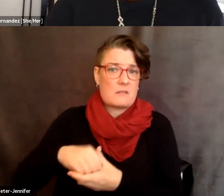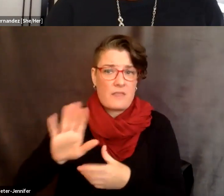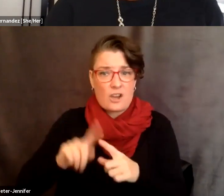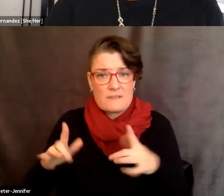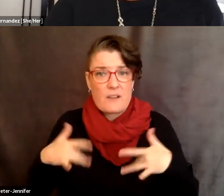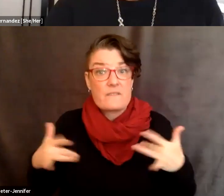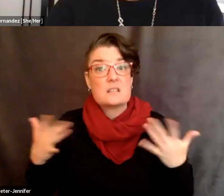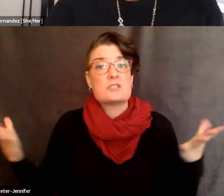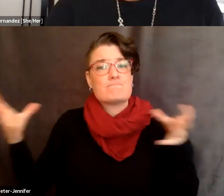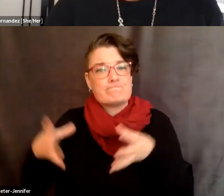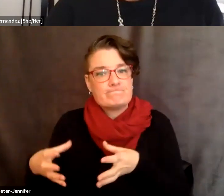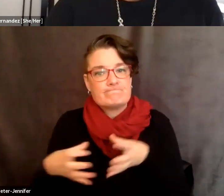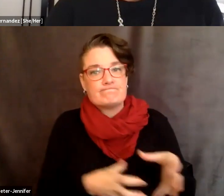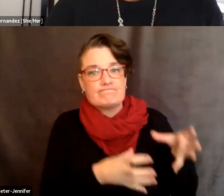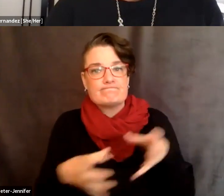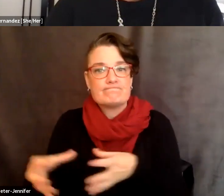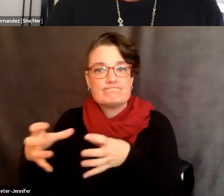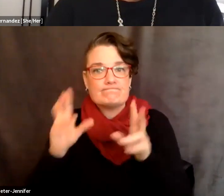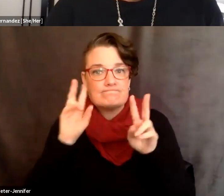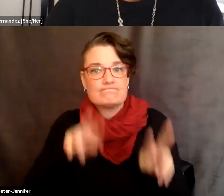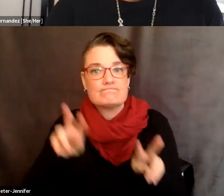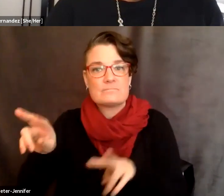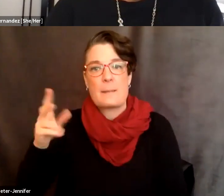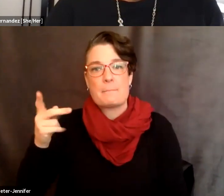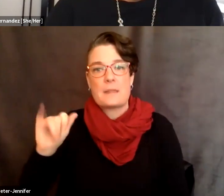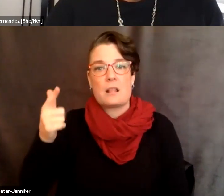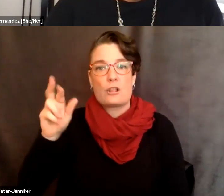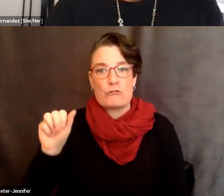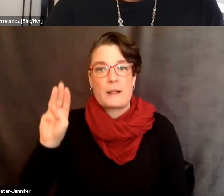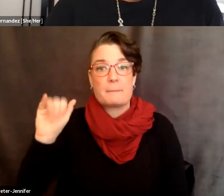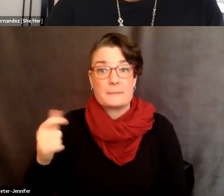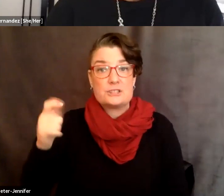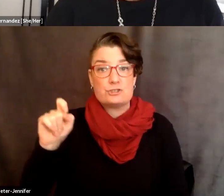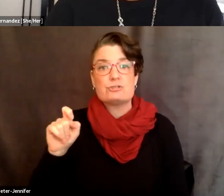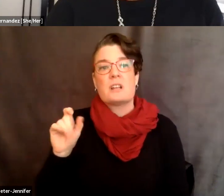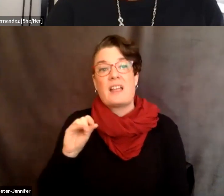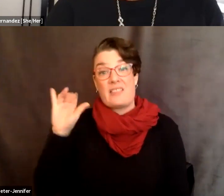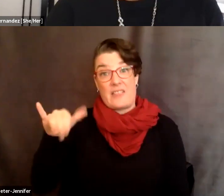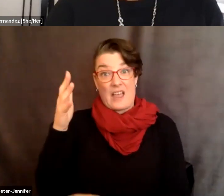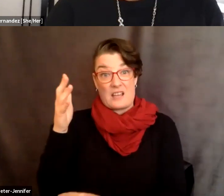pilgrimage to sites and kind of, um, the acts like the, that, that tree I showed, um,